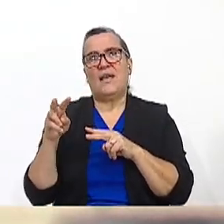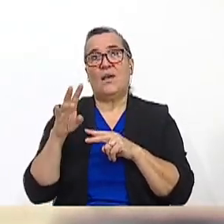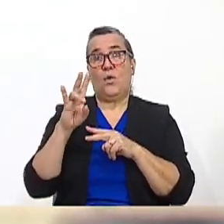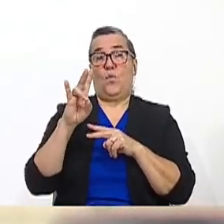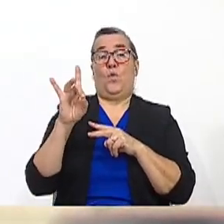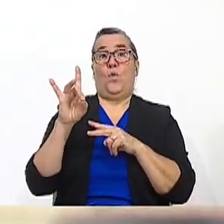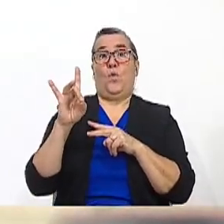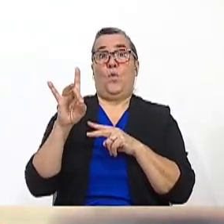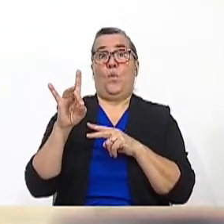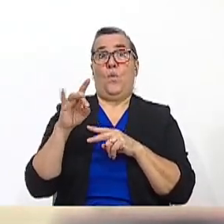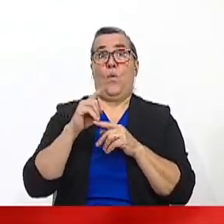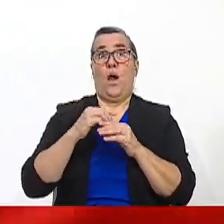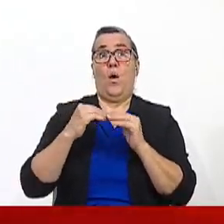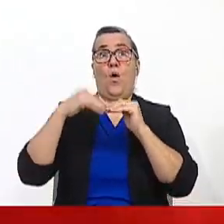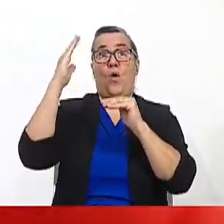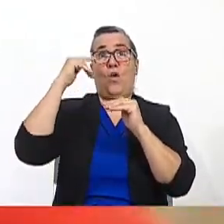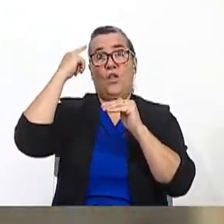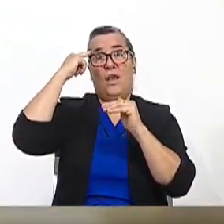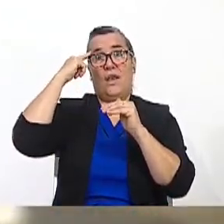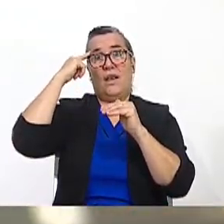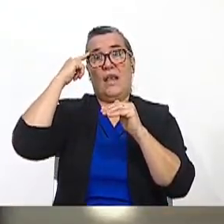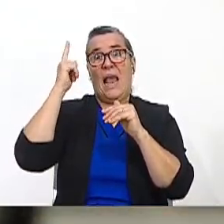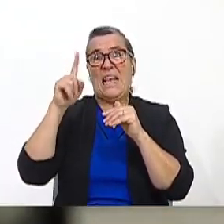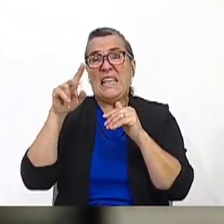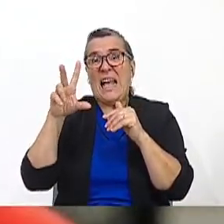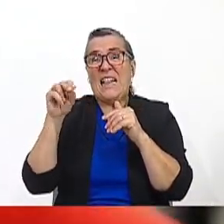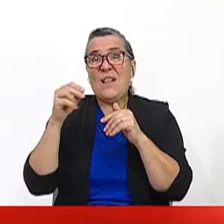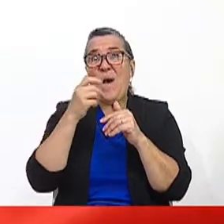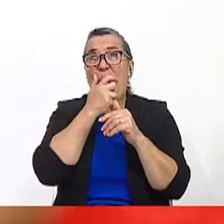Oh, that's higher than I thought. I got 130.